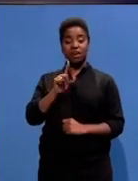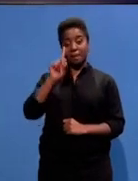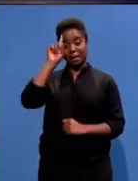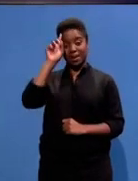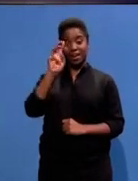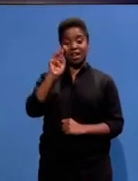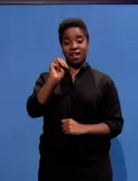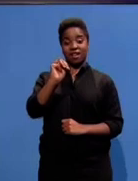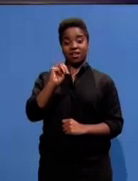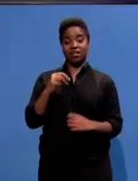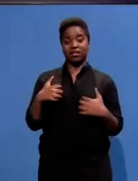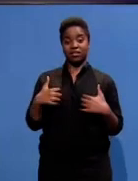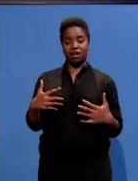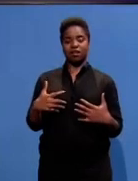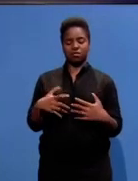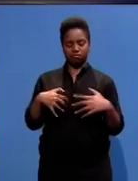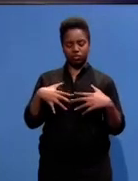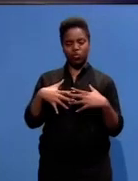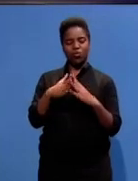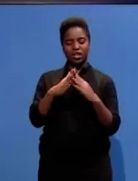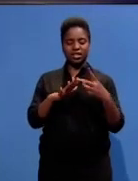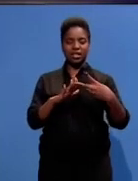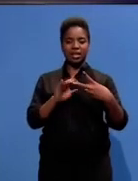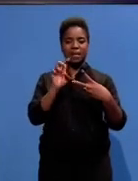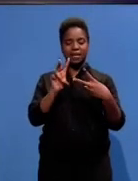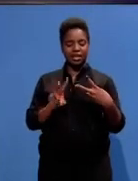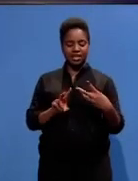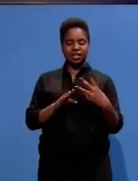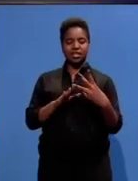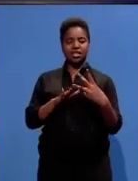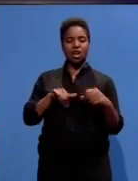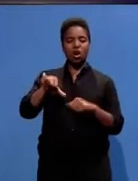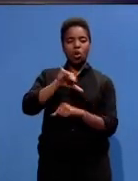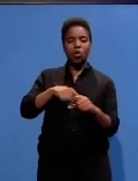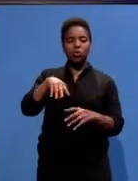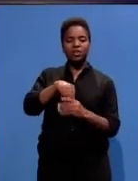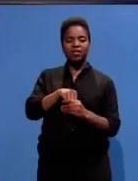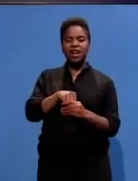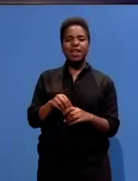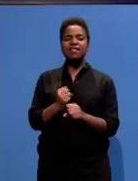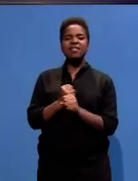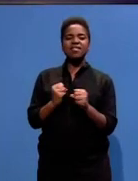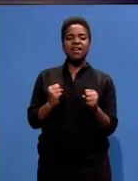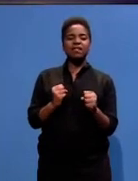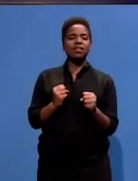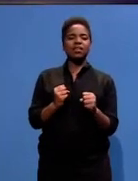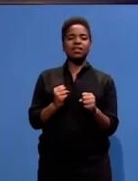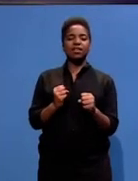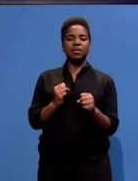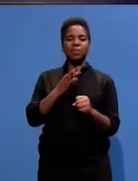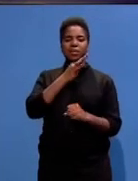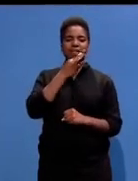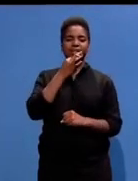spoke about unity, peace and inclusiveness, none of his gestures were theatrical